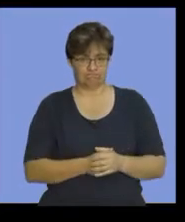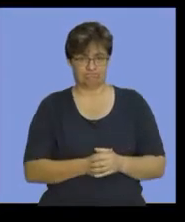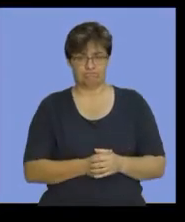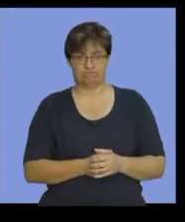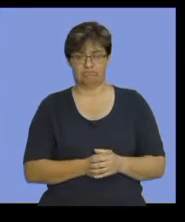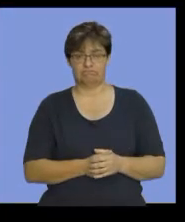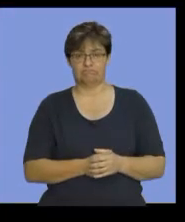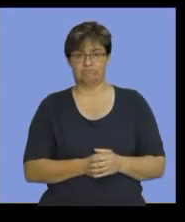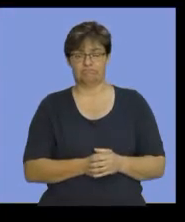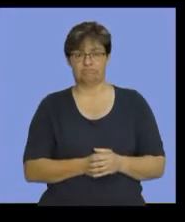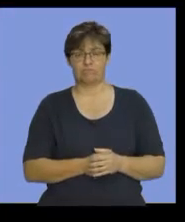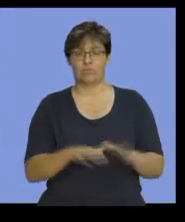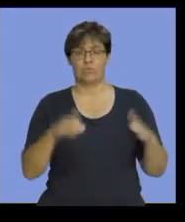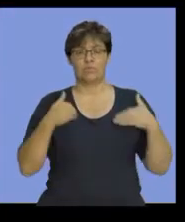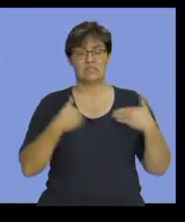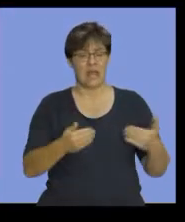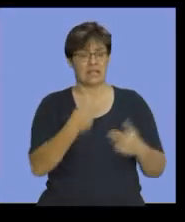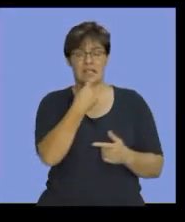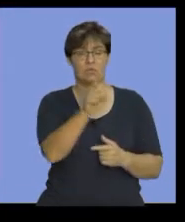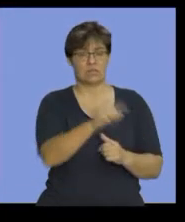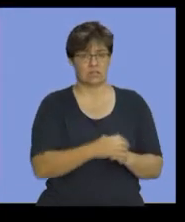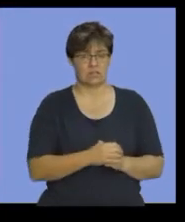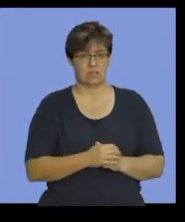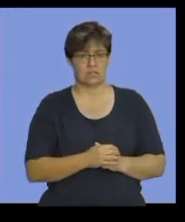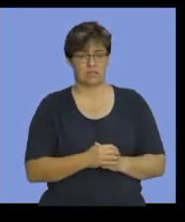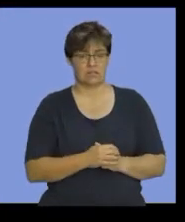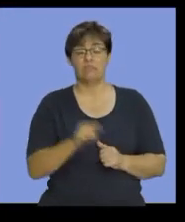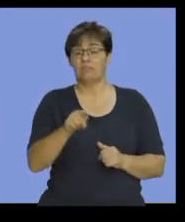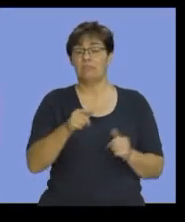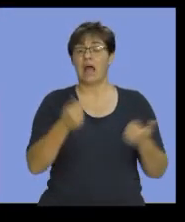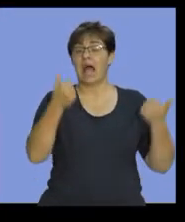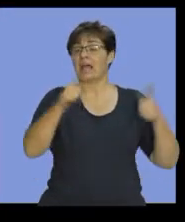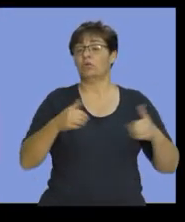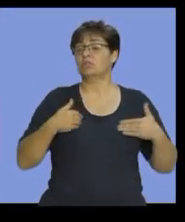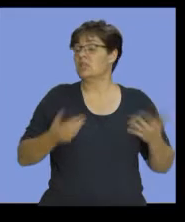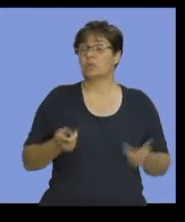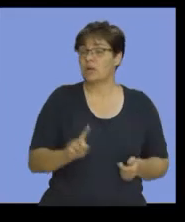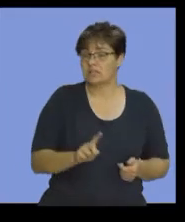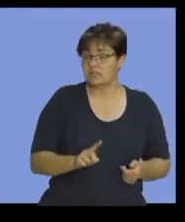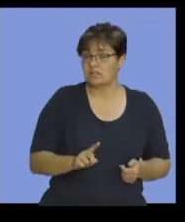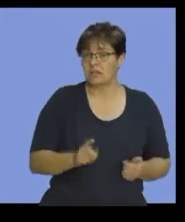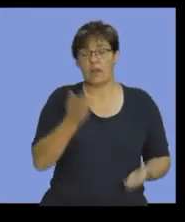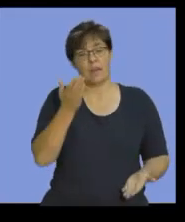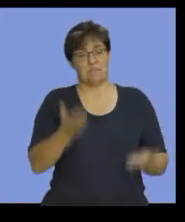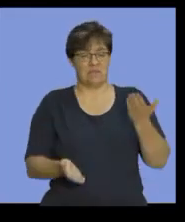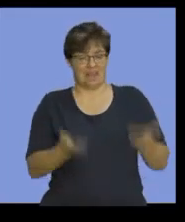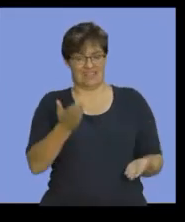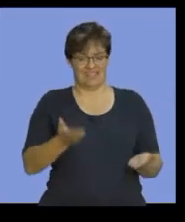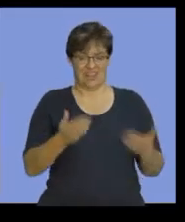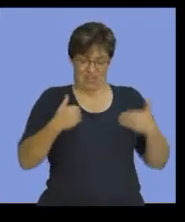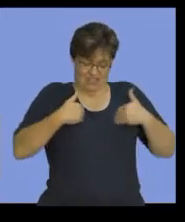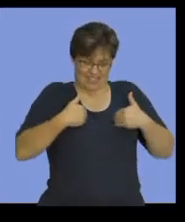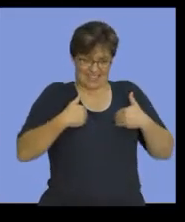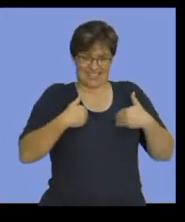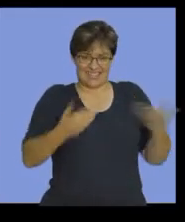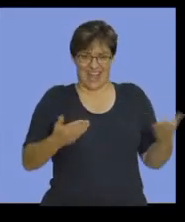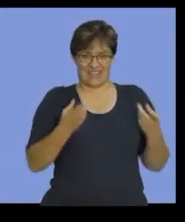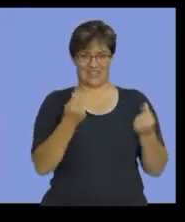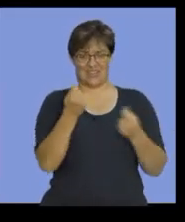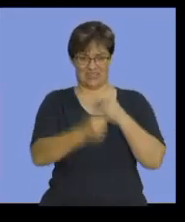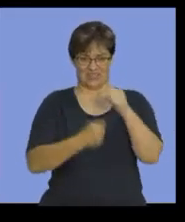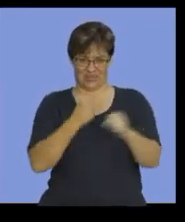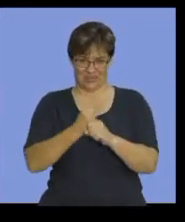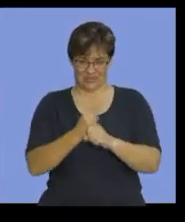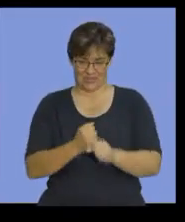We start off by saying, you start off this account obviously with a balance at the beginning of your financial